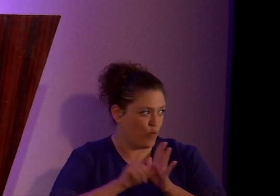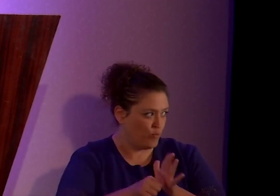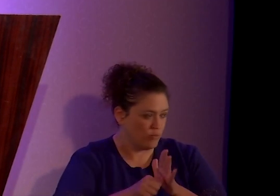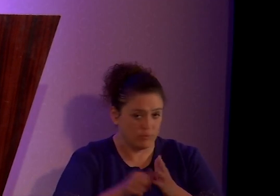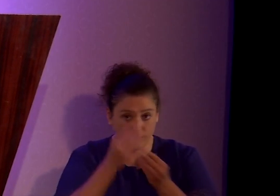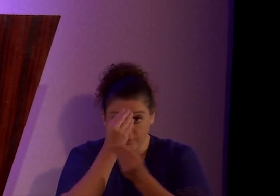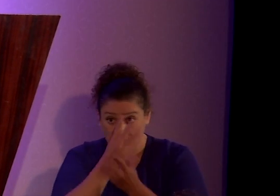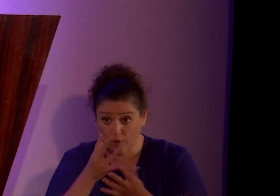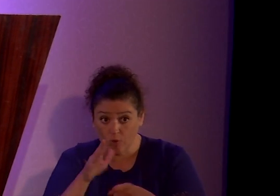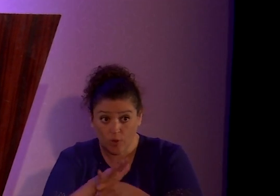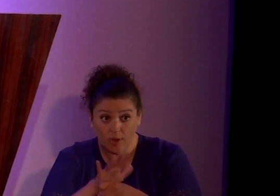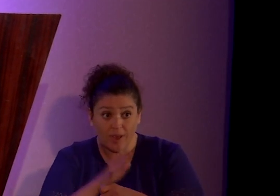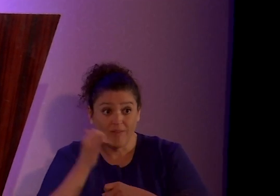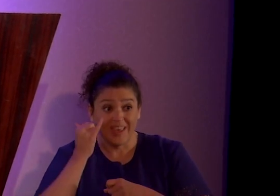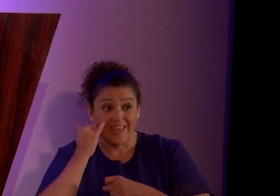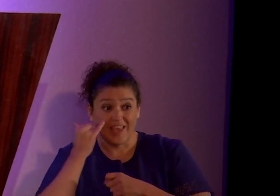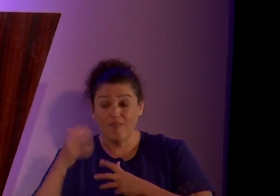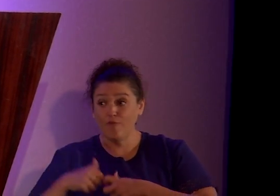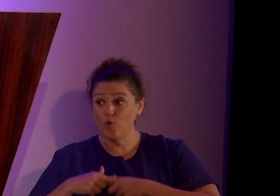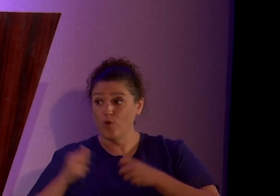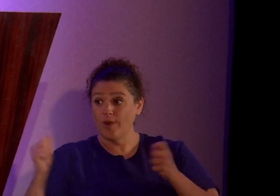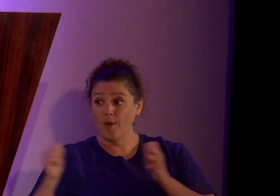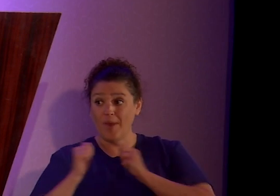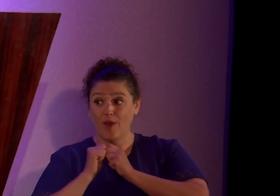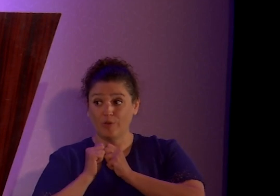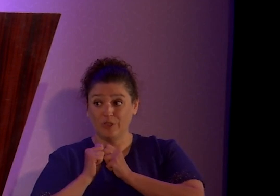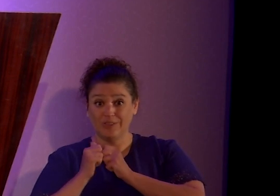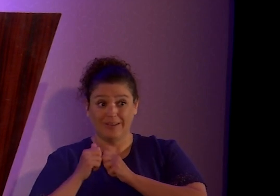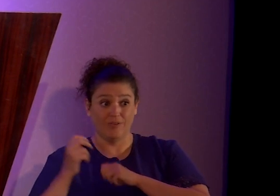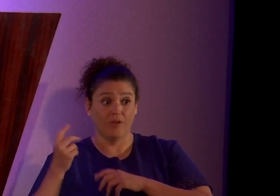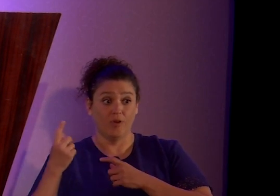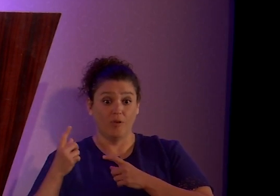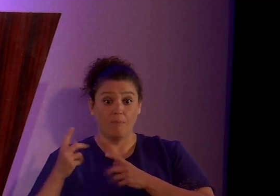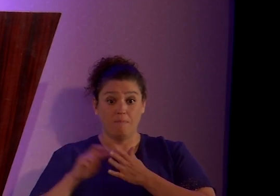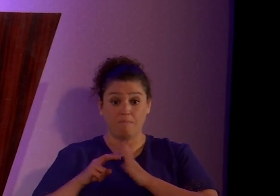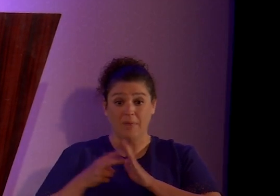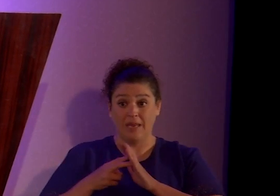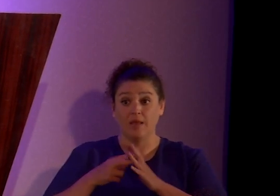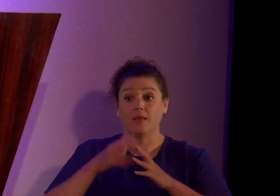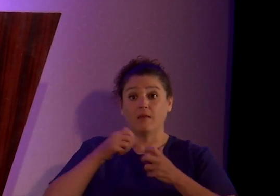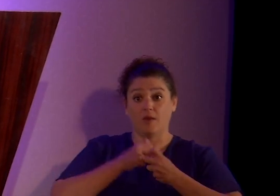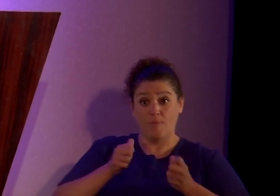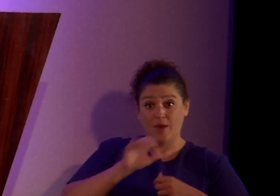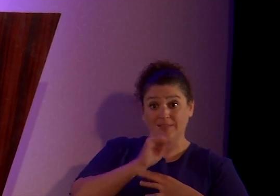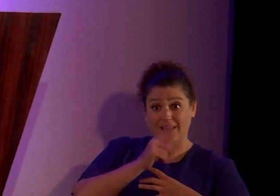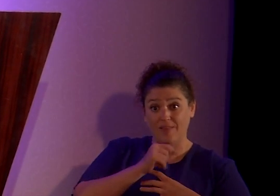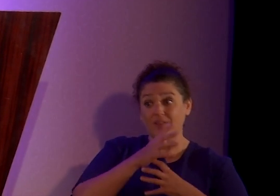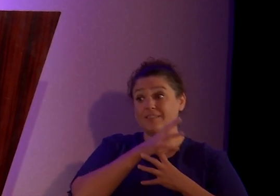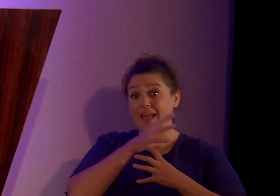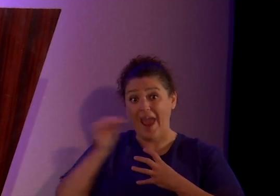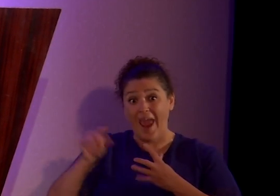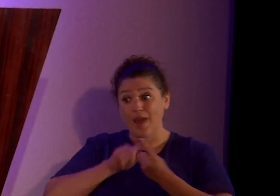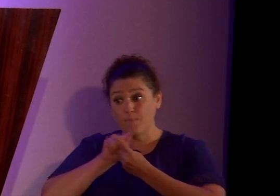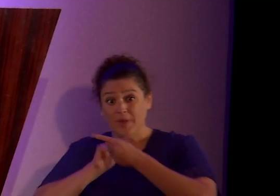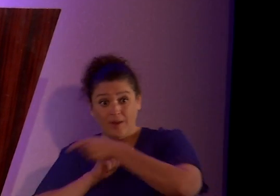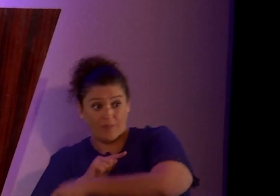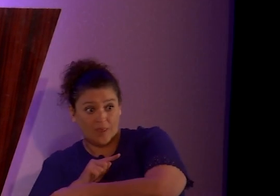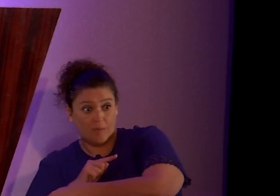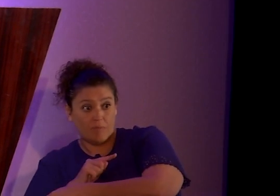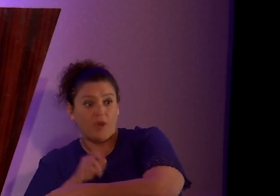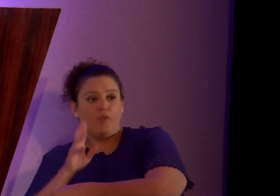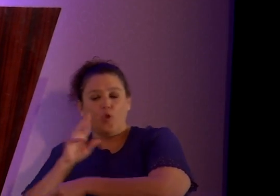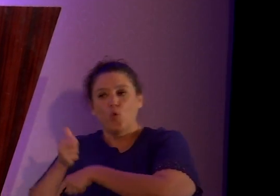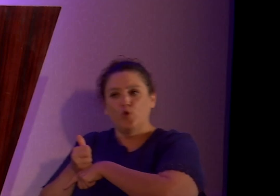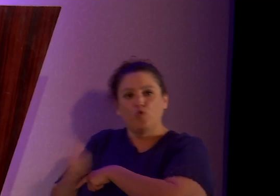come out in tandem with your parents meeting your atheist boyfriend or girlfriend, they're going to be